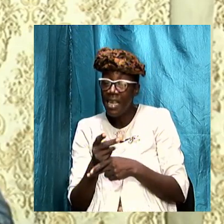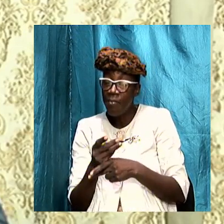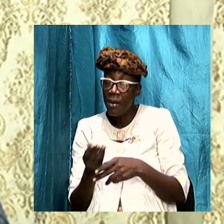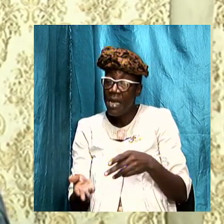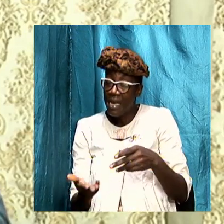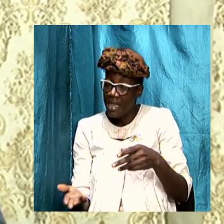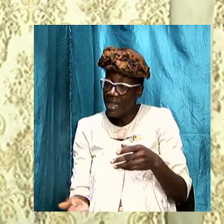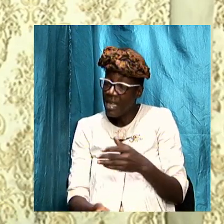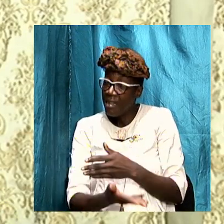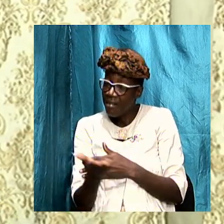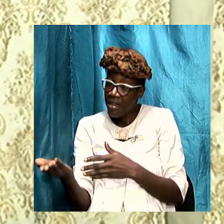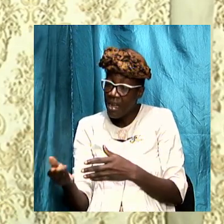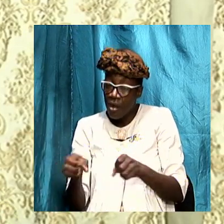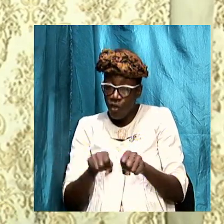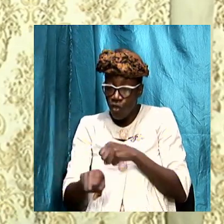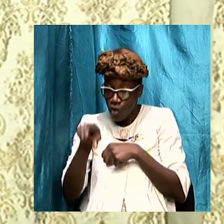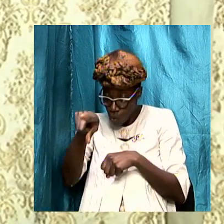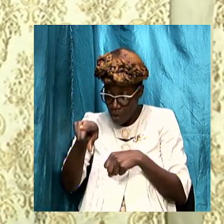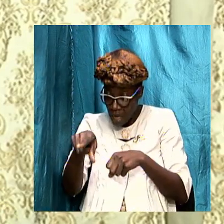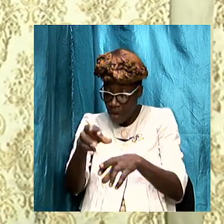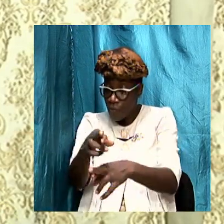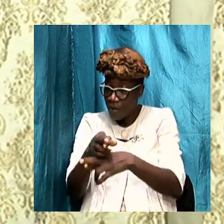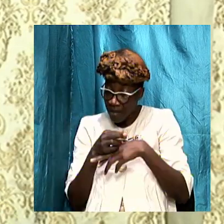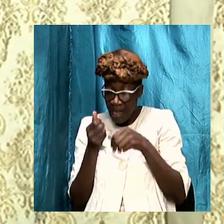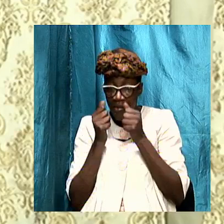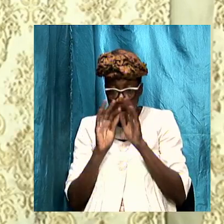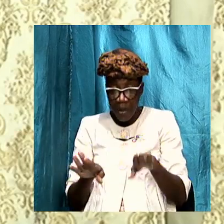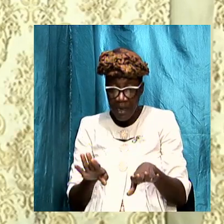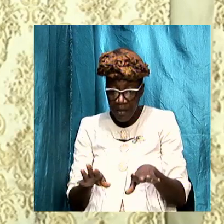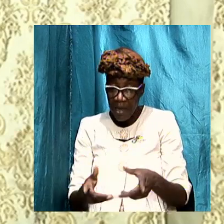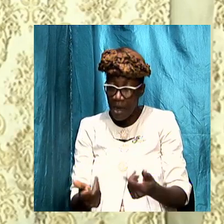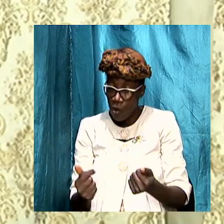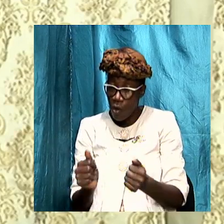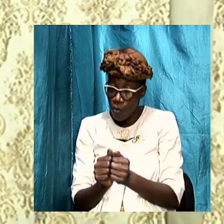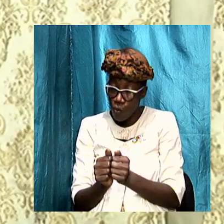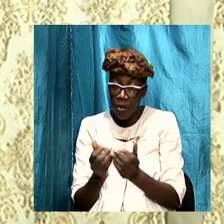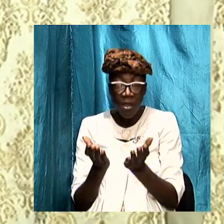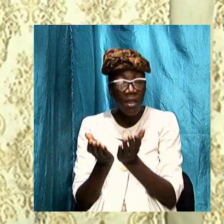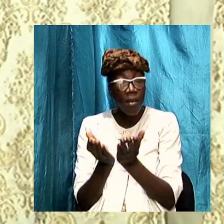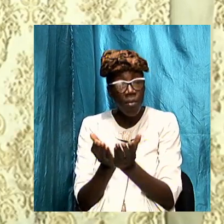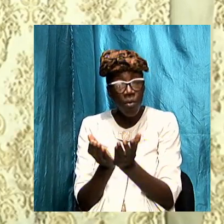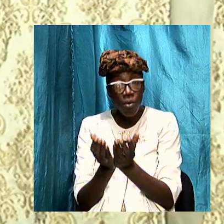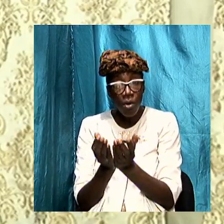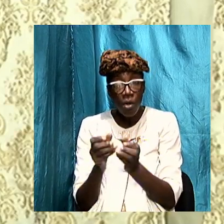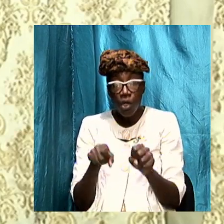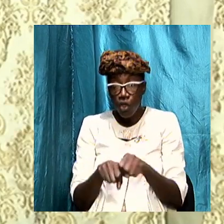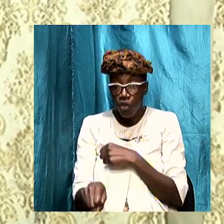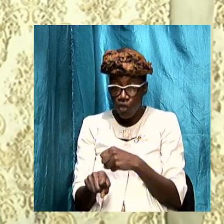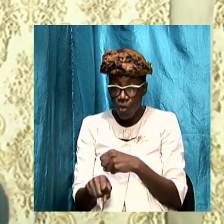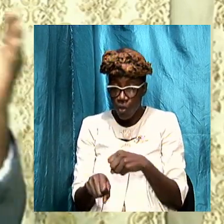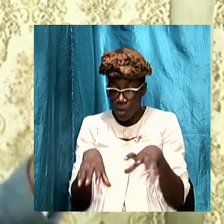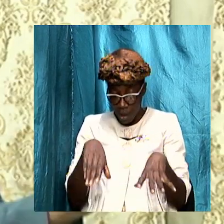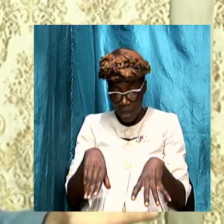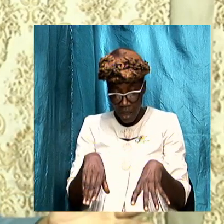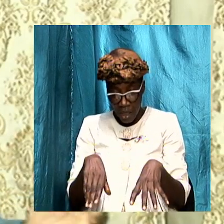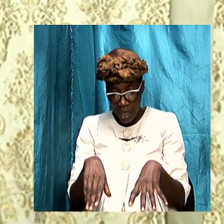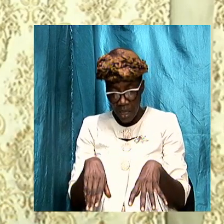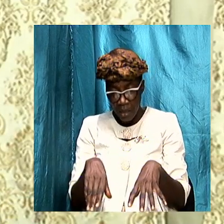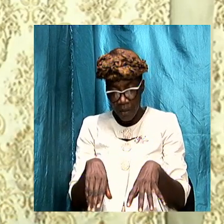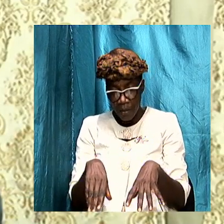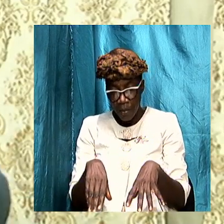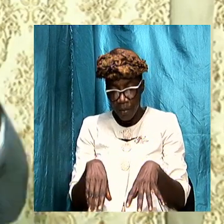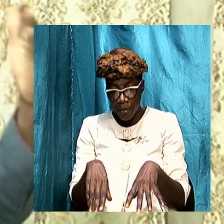so that we can receive the blessing that comes with the book and so we can discard